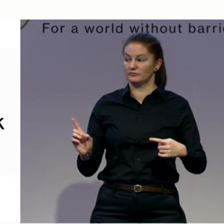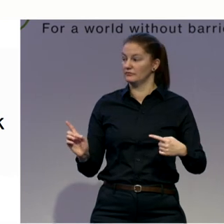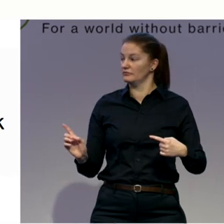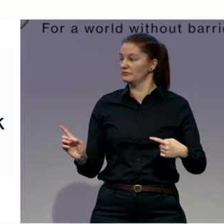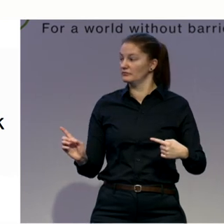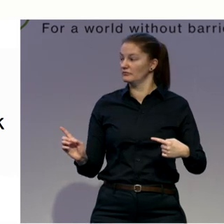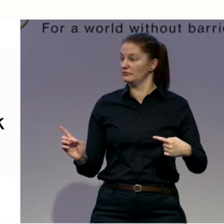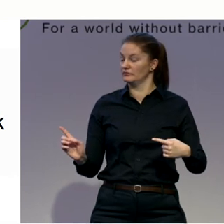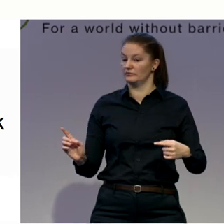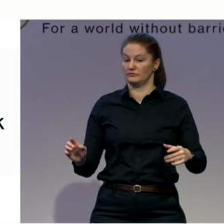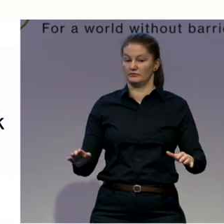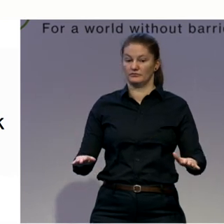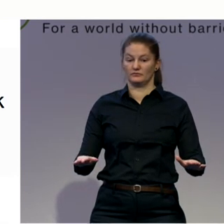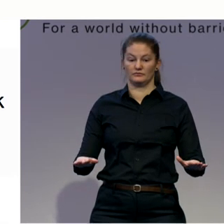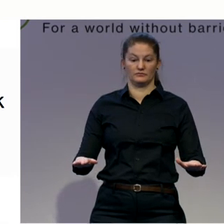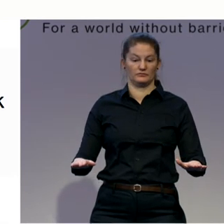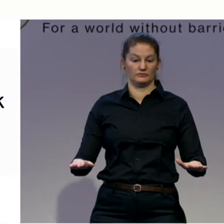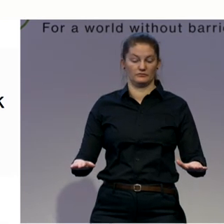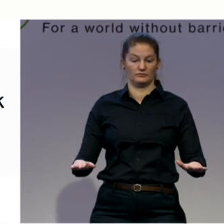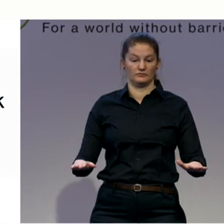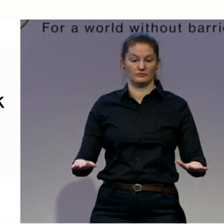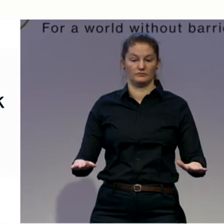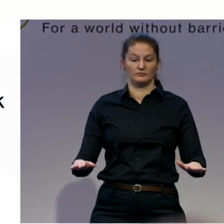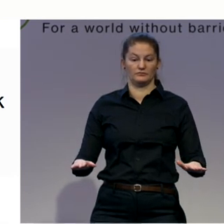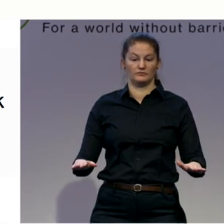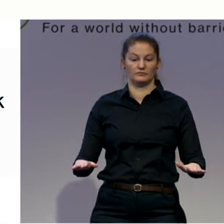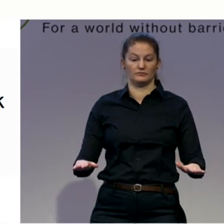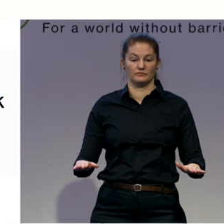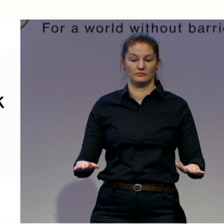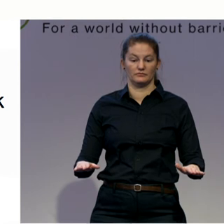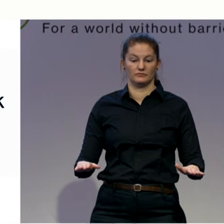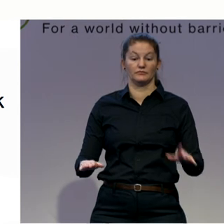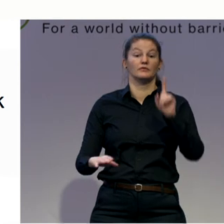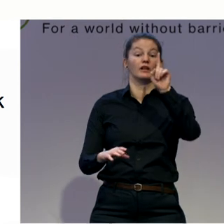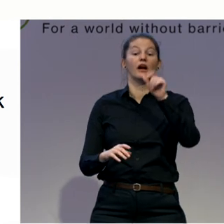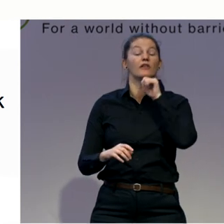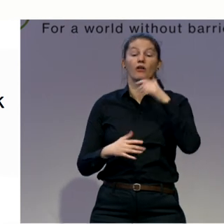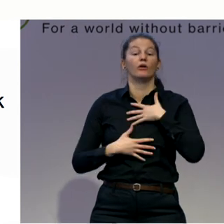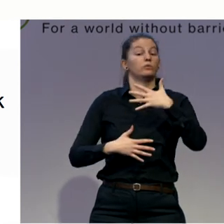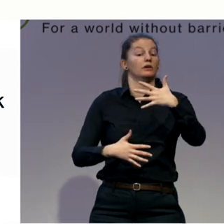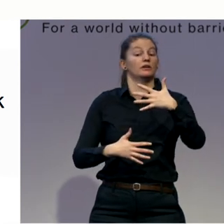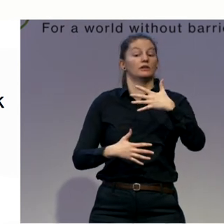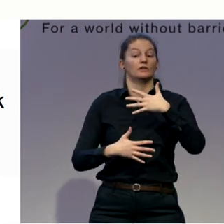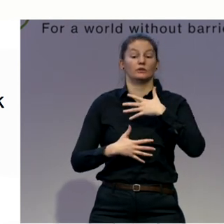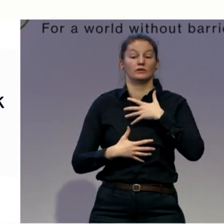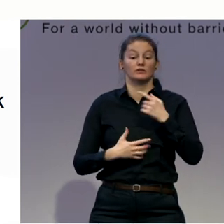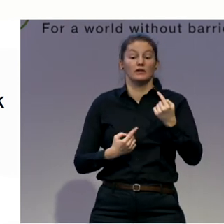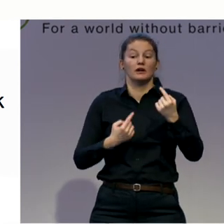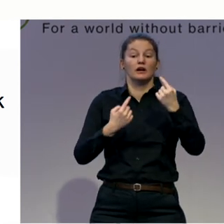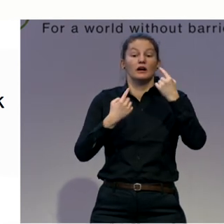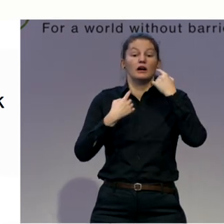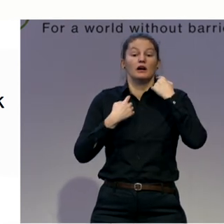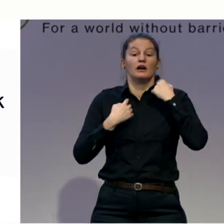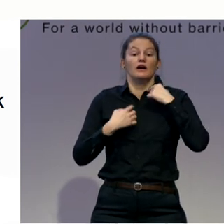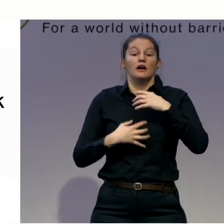And come back. Don't forget that we are holding your breath. Inhale. And move your shoulders back.